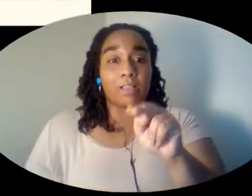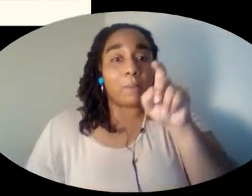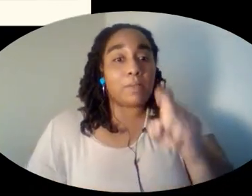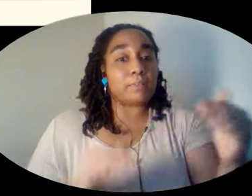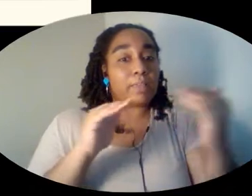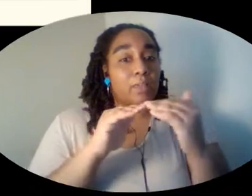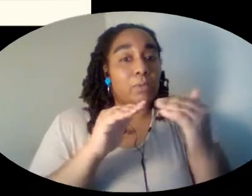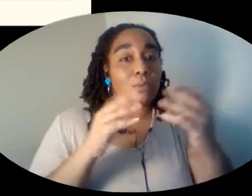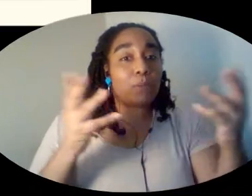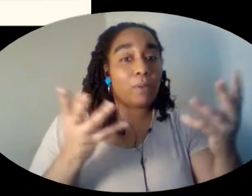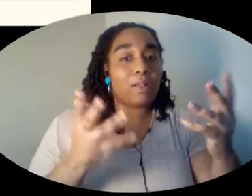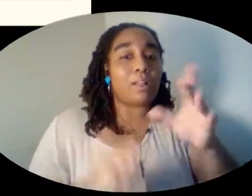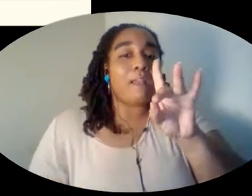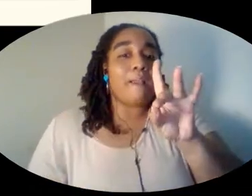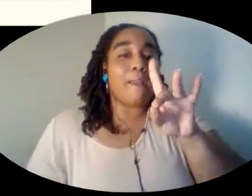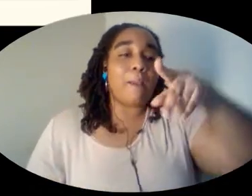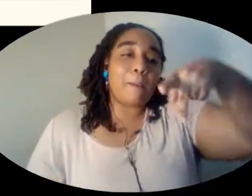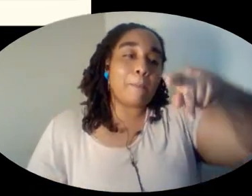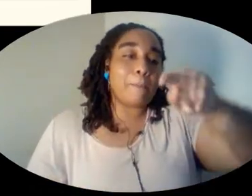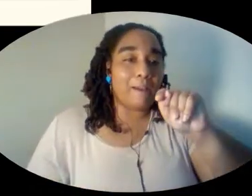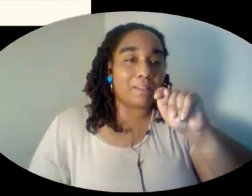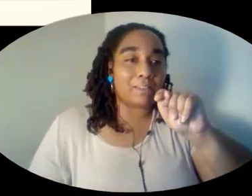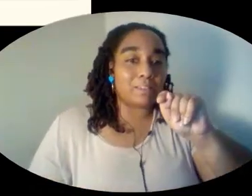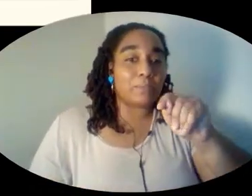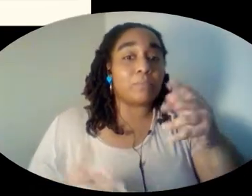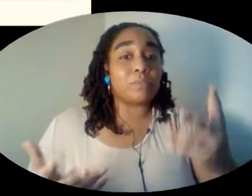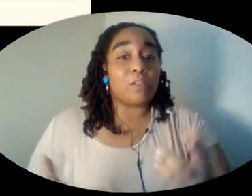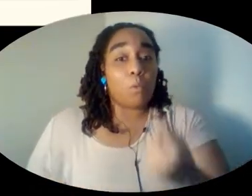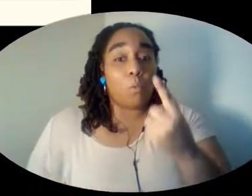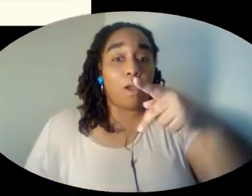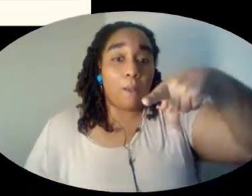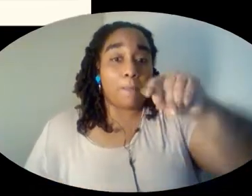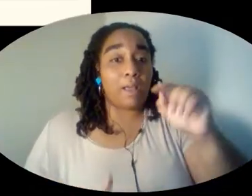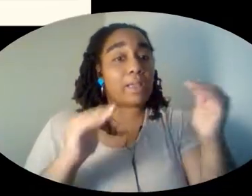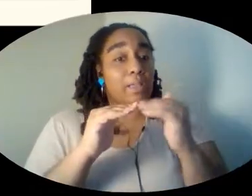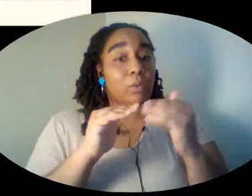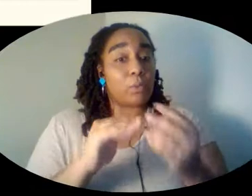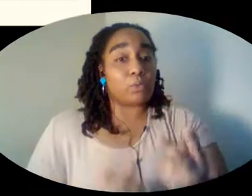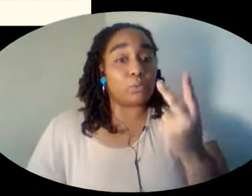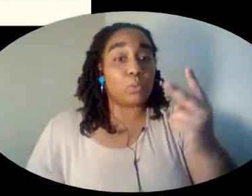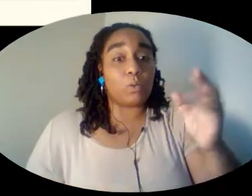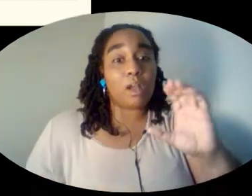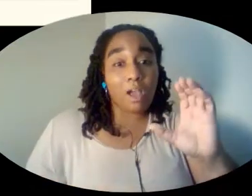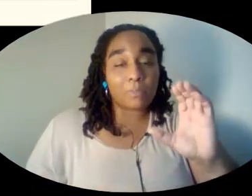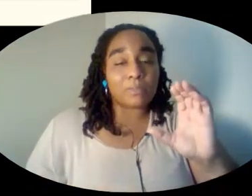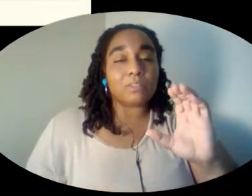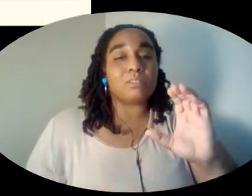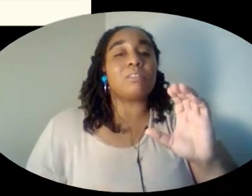to eight pints. Since one pint is equal to two cups,